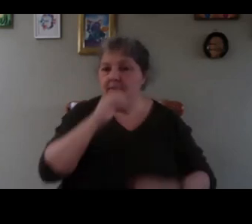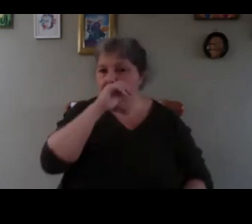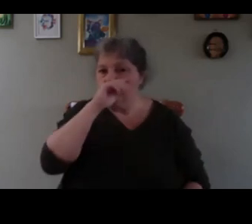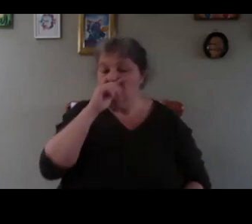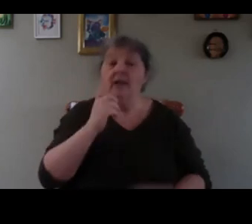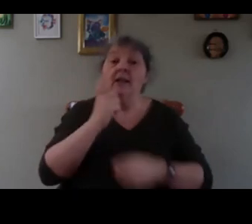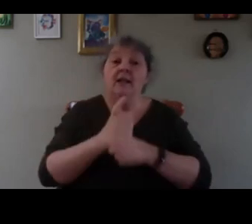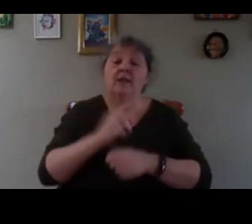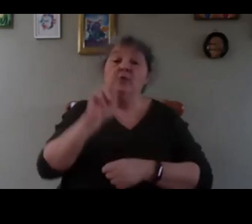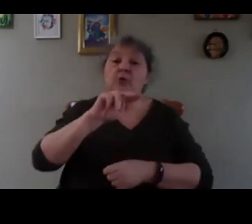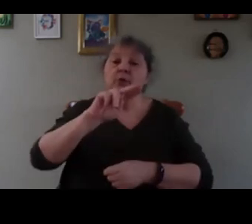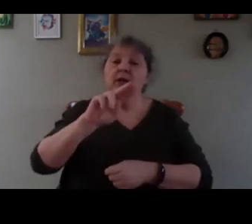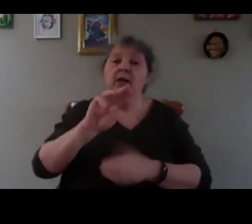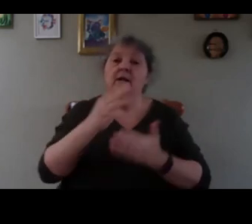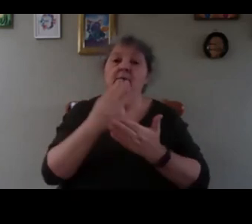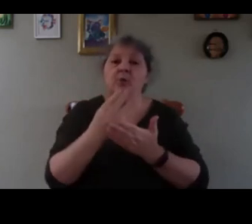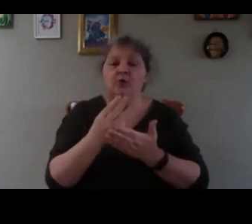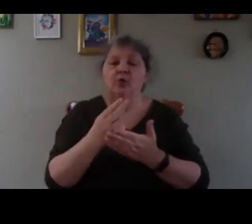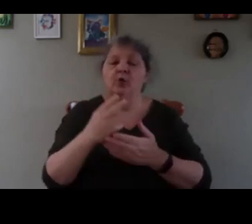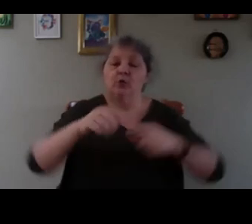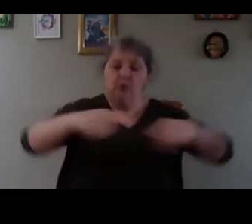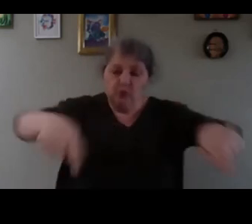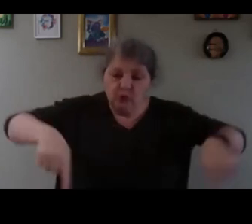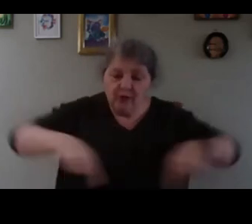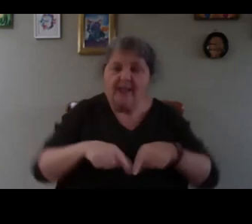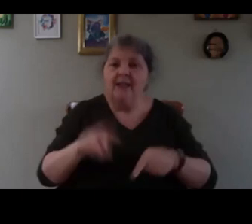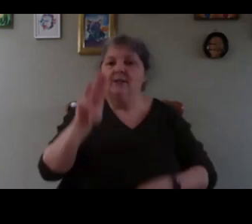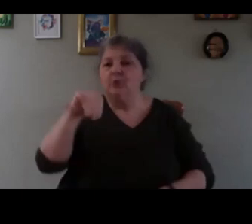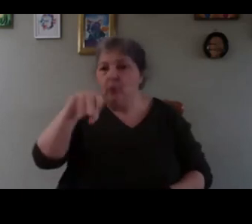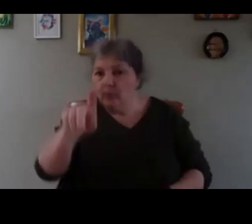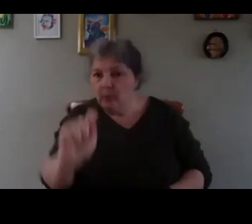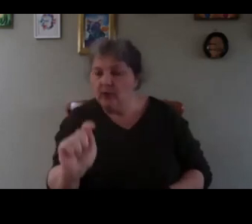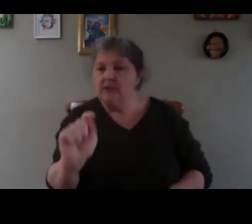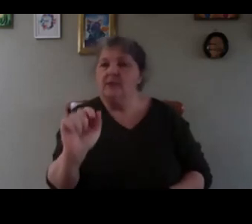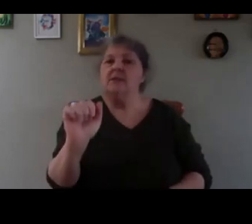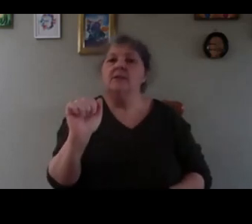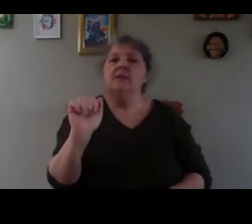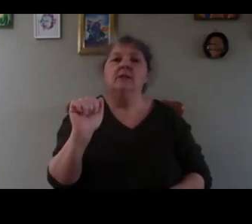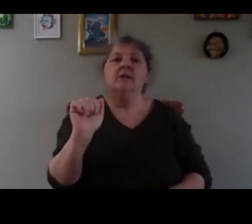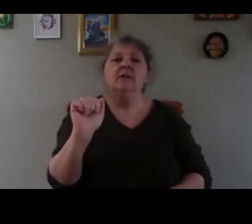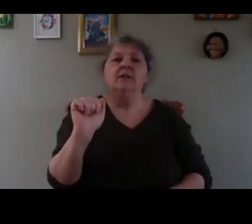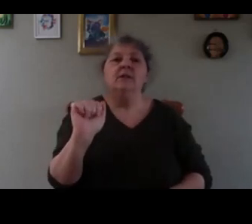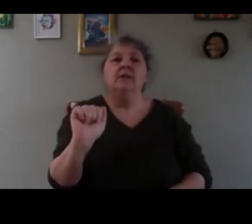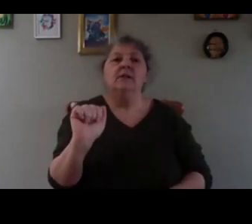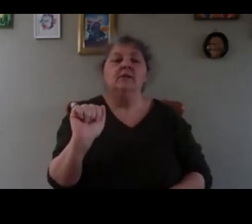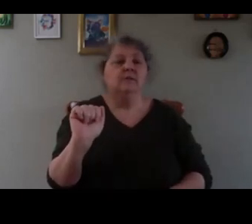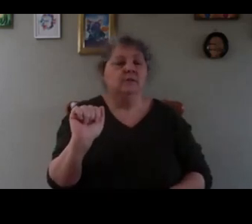can put your trays your pots you can start to germinate stuff